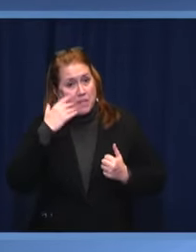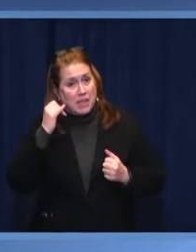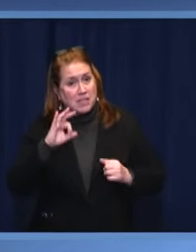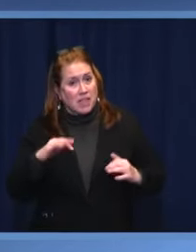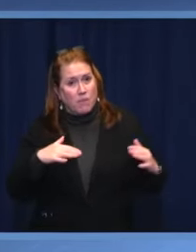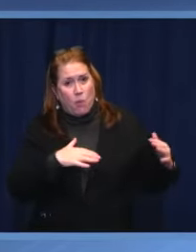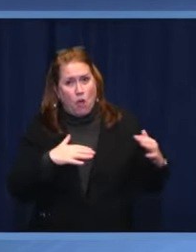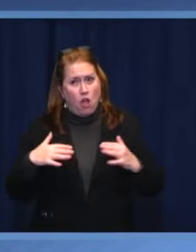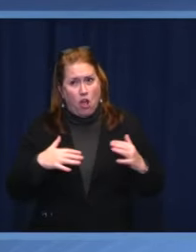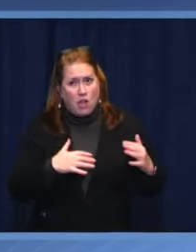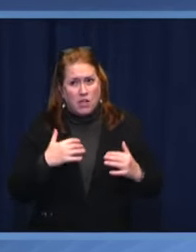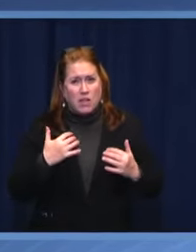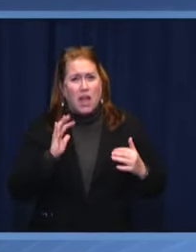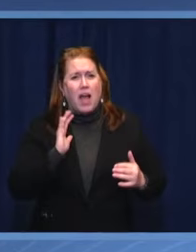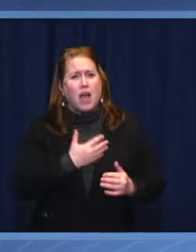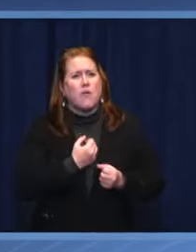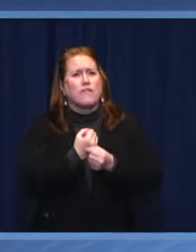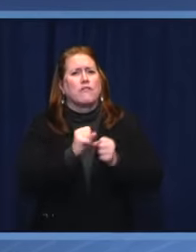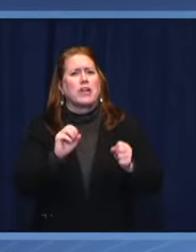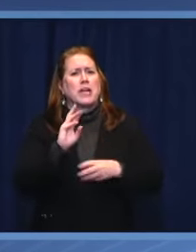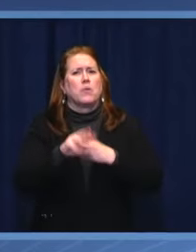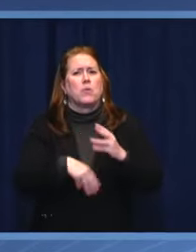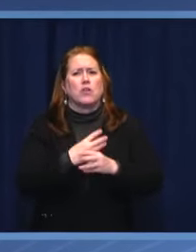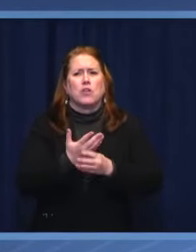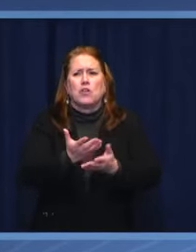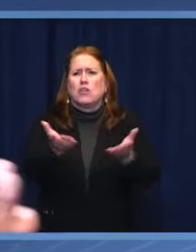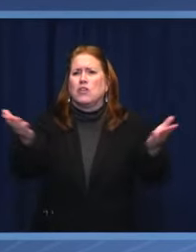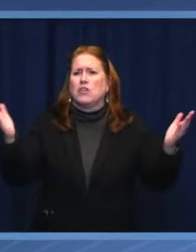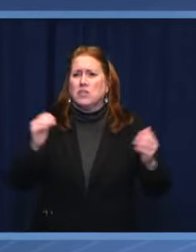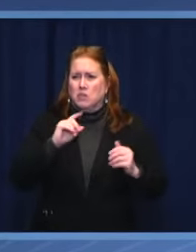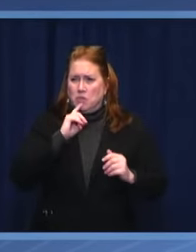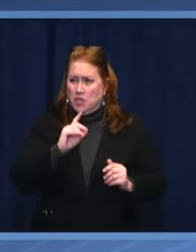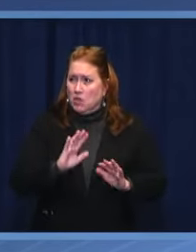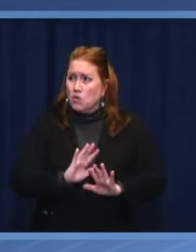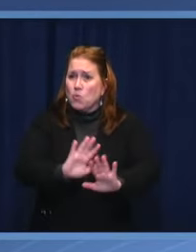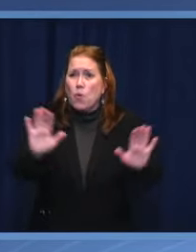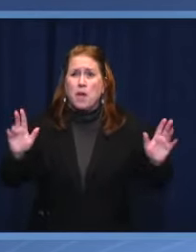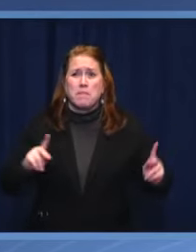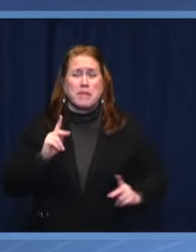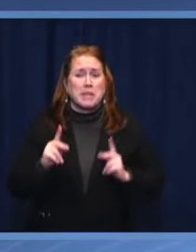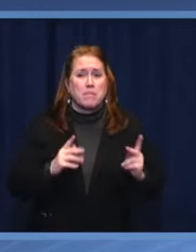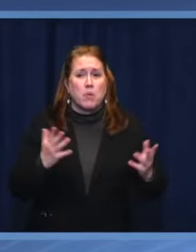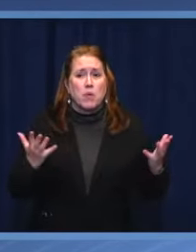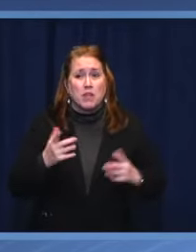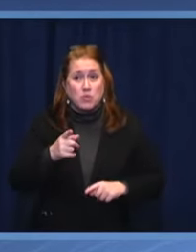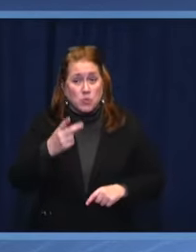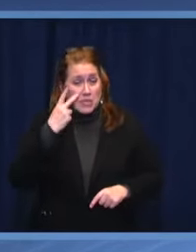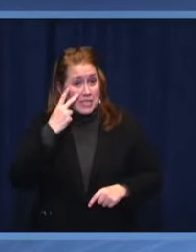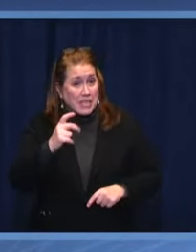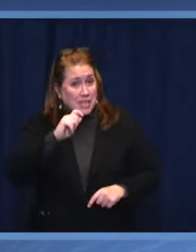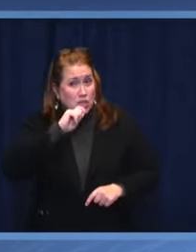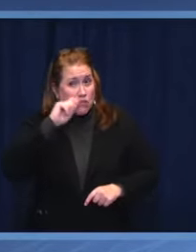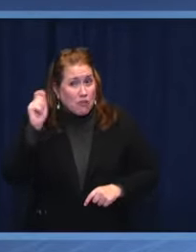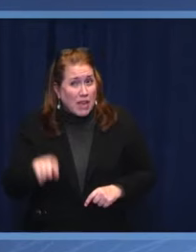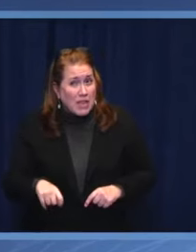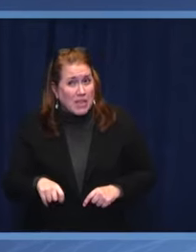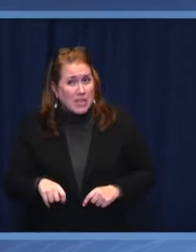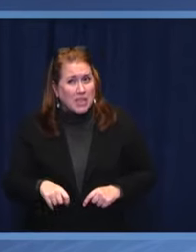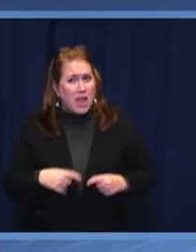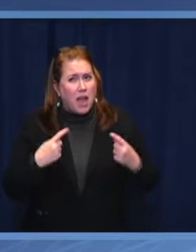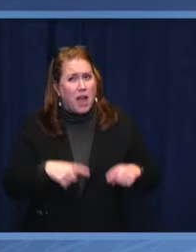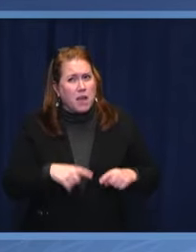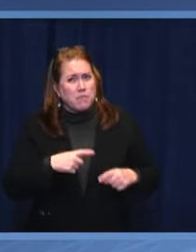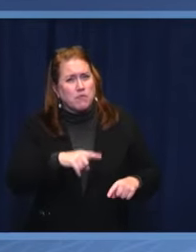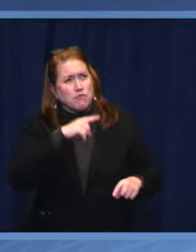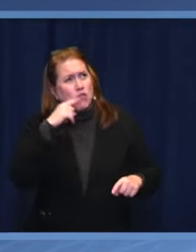world, each of your peoples. when you see Ukrainian cities burned by Russian aggression